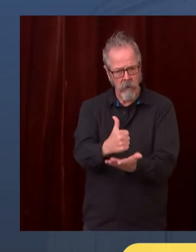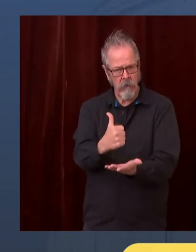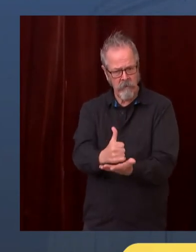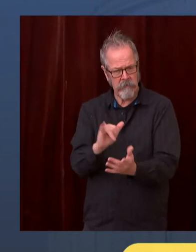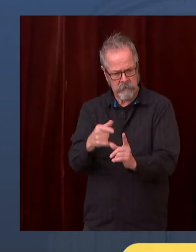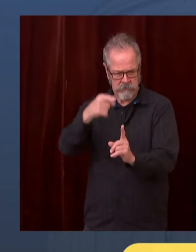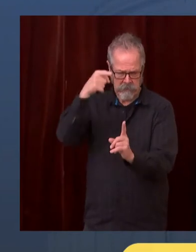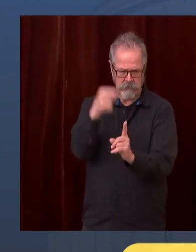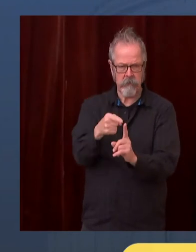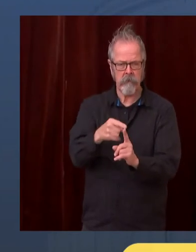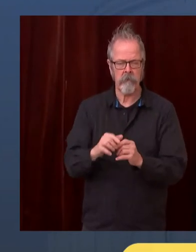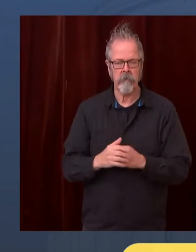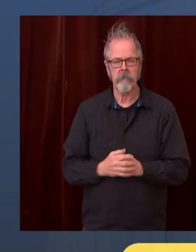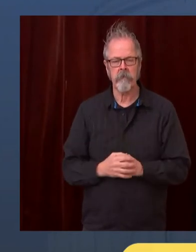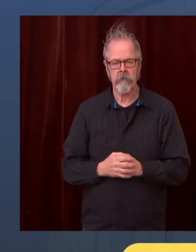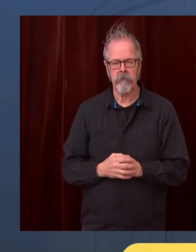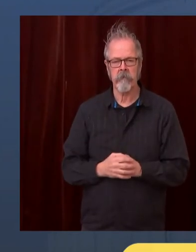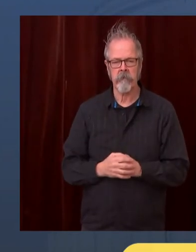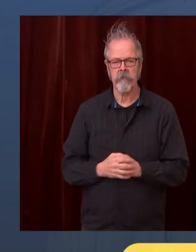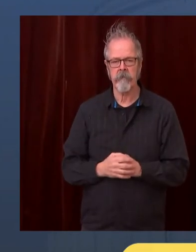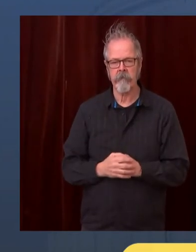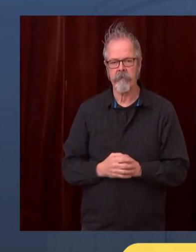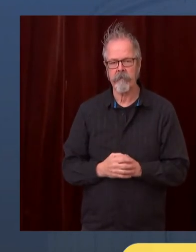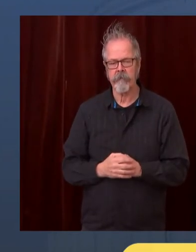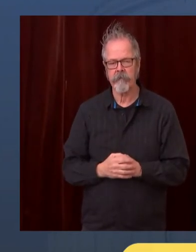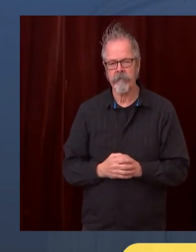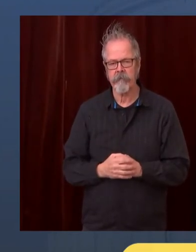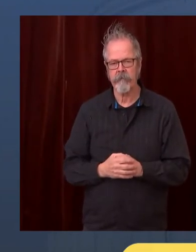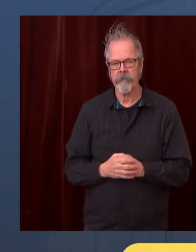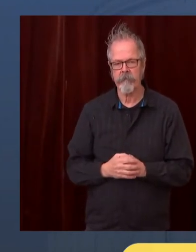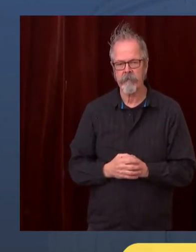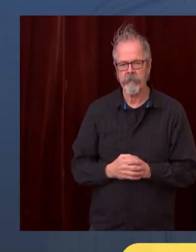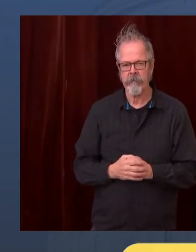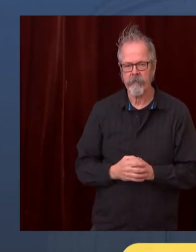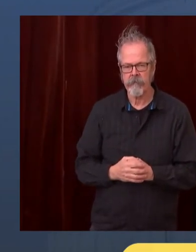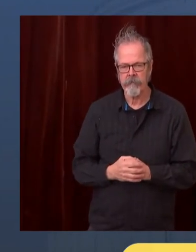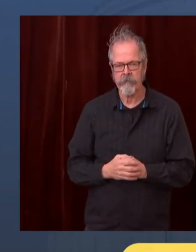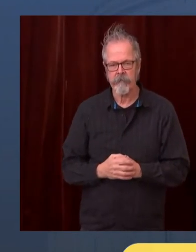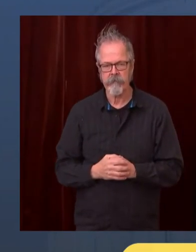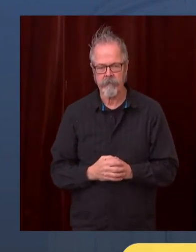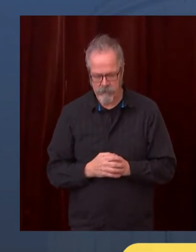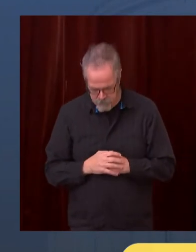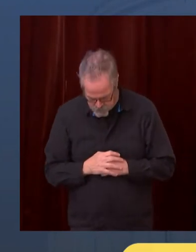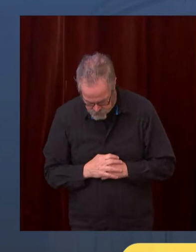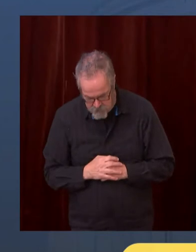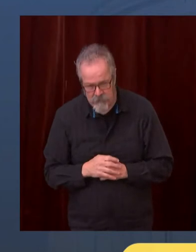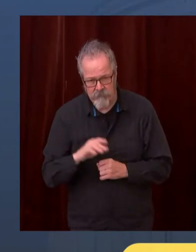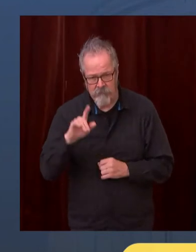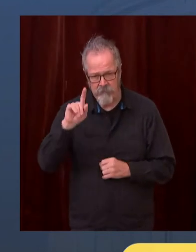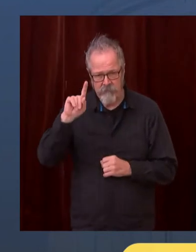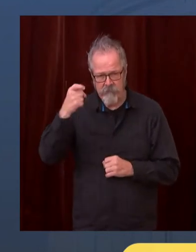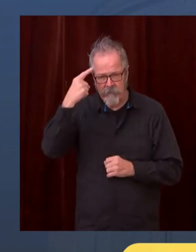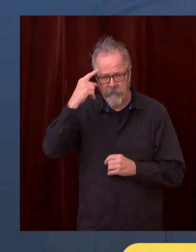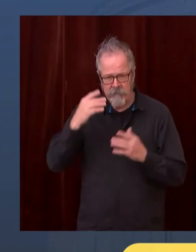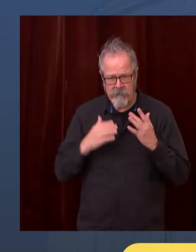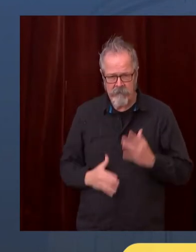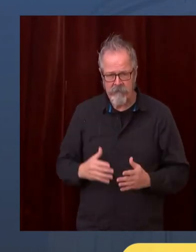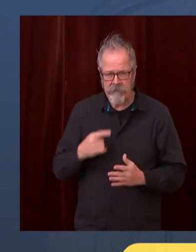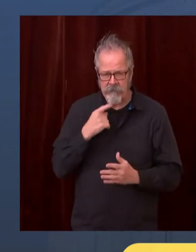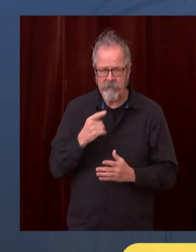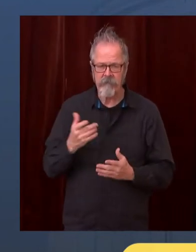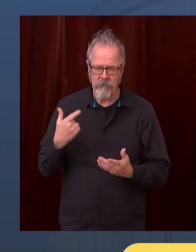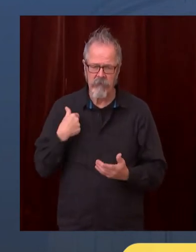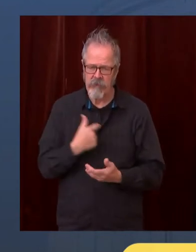If I just add something, we want to thank the local communities that are helping on this. The contact tracing is a combination of